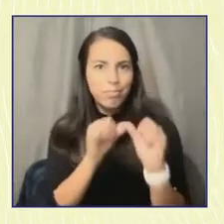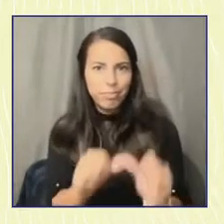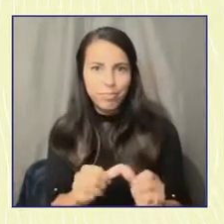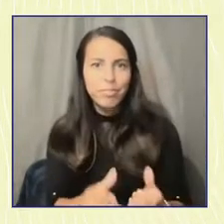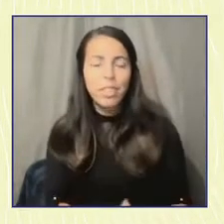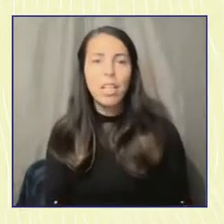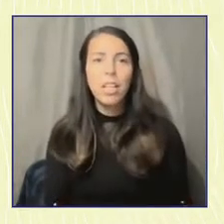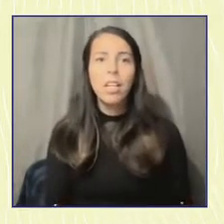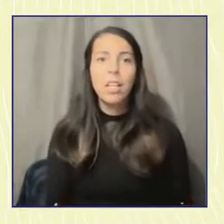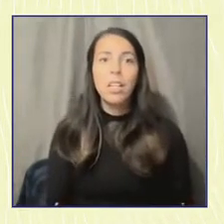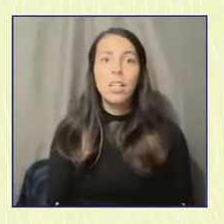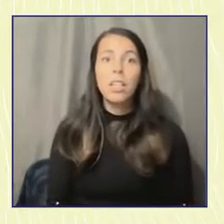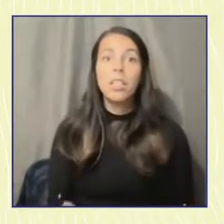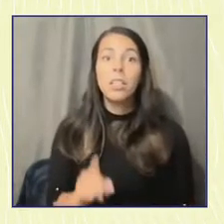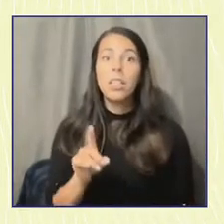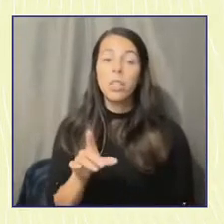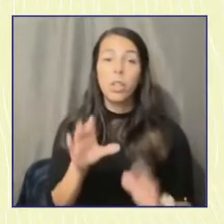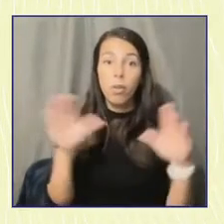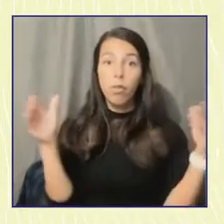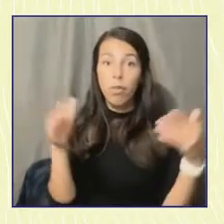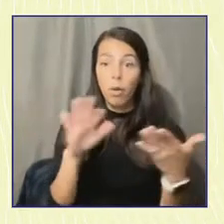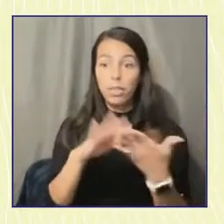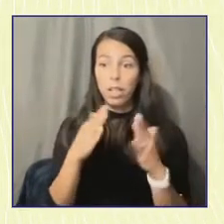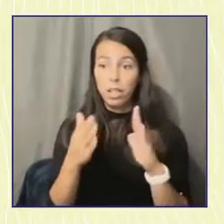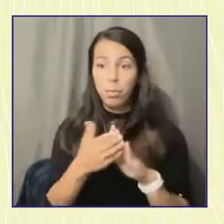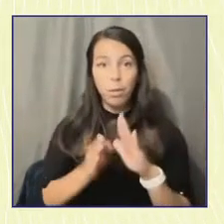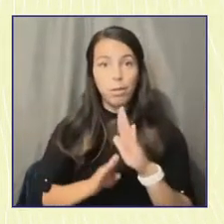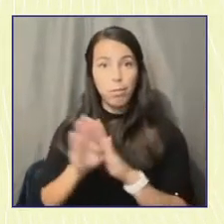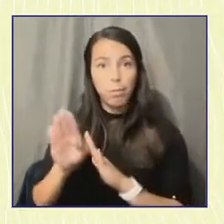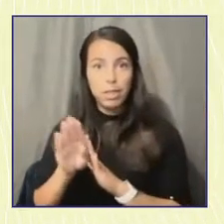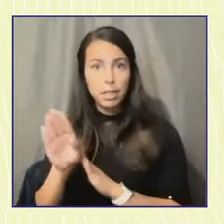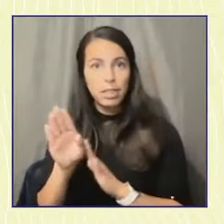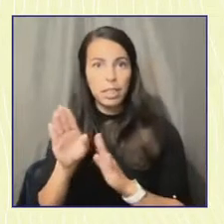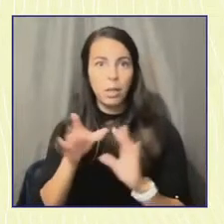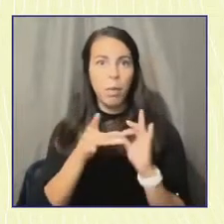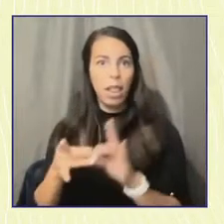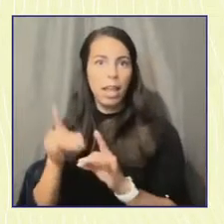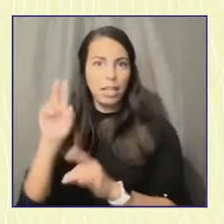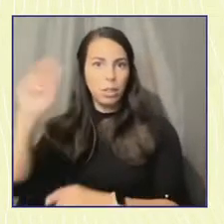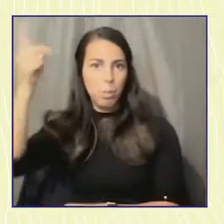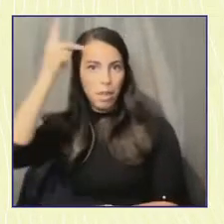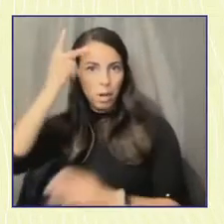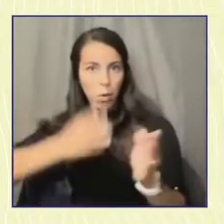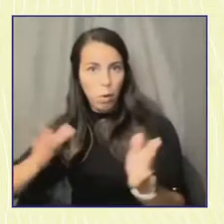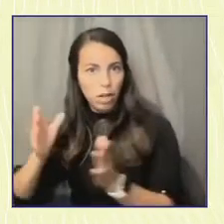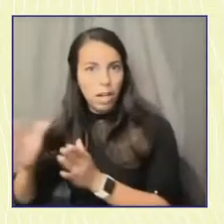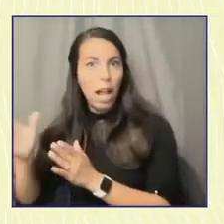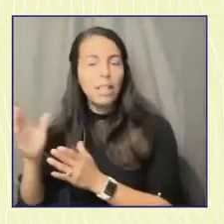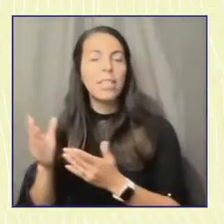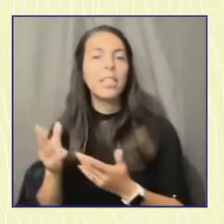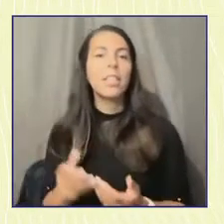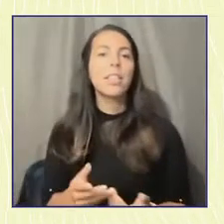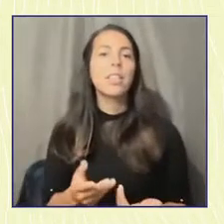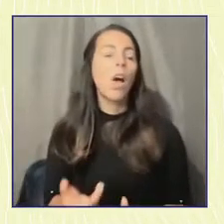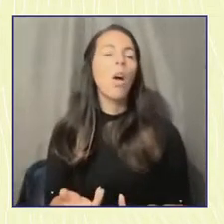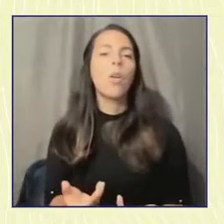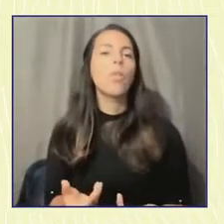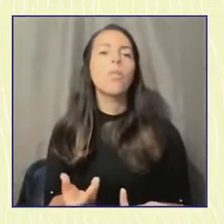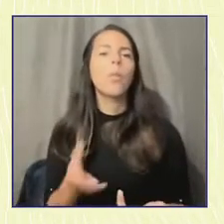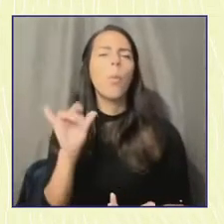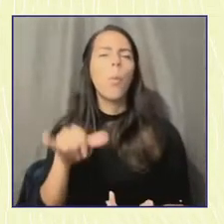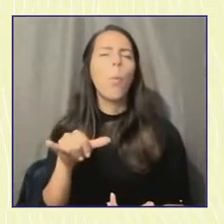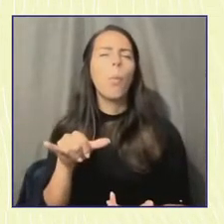community building aspect of political organizing, basically. So how, why is that such an important